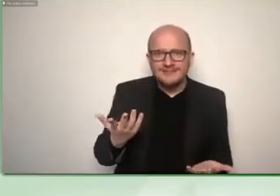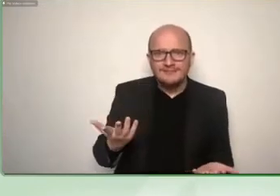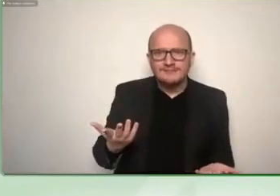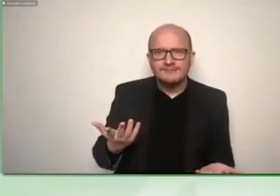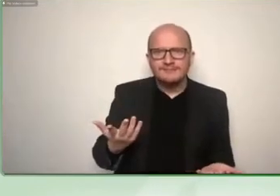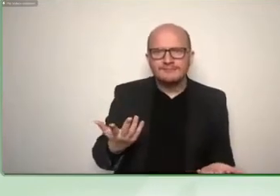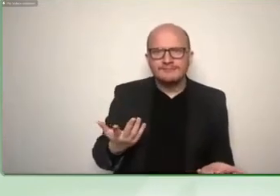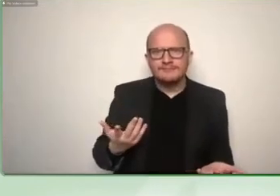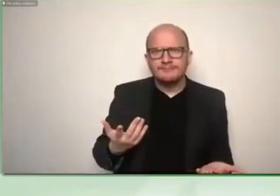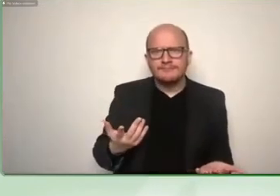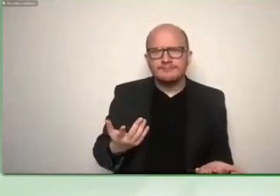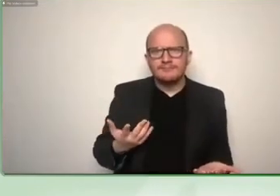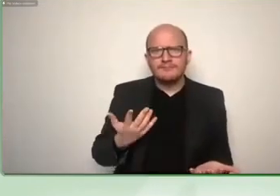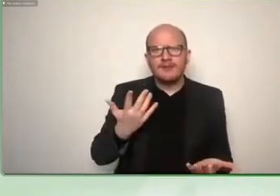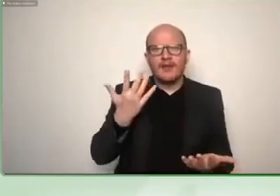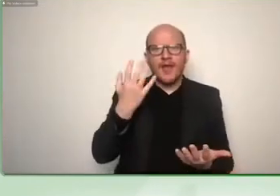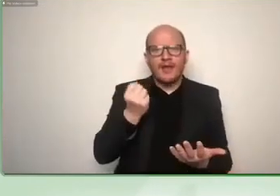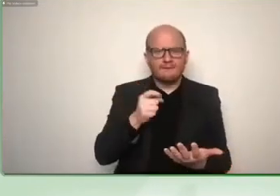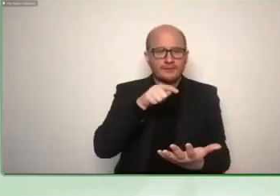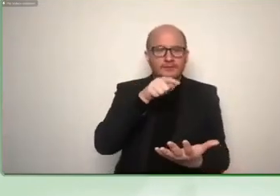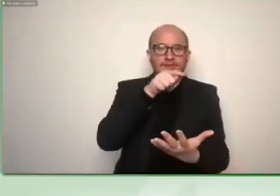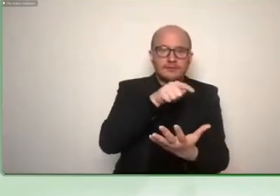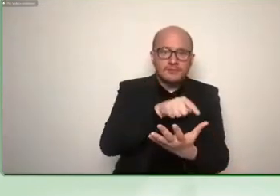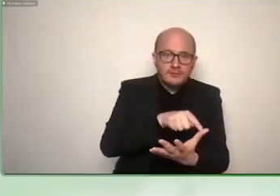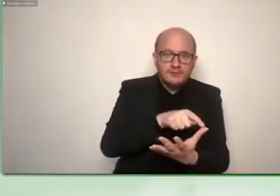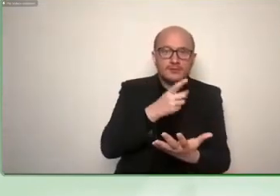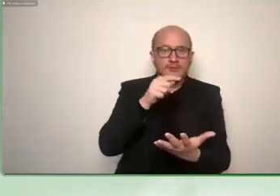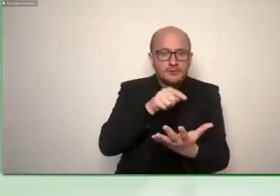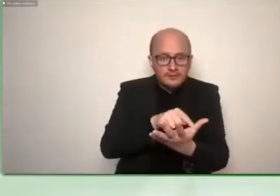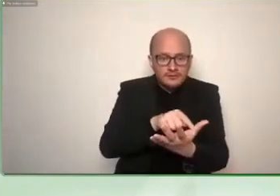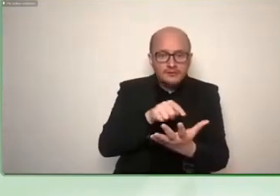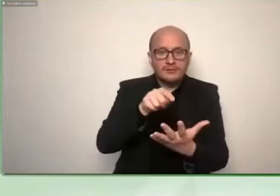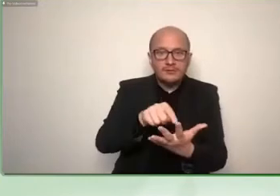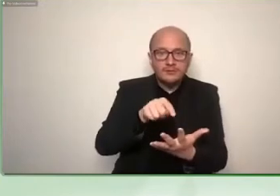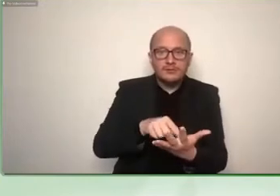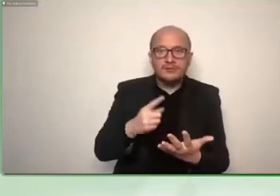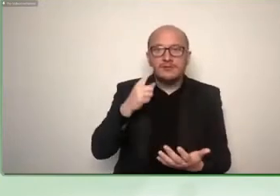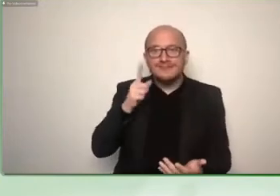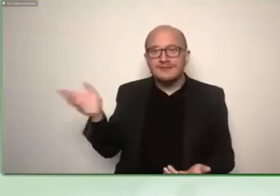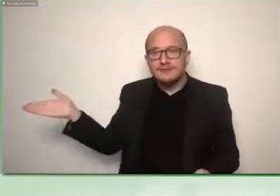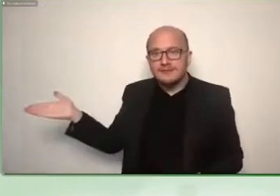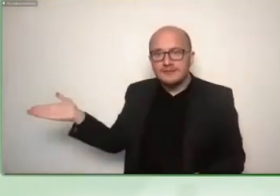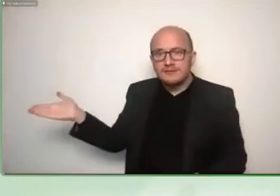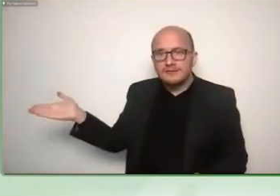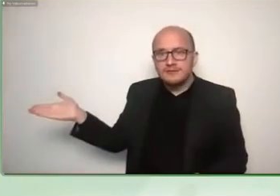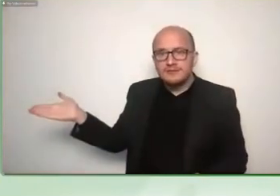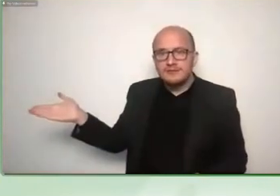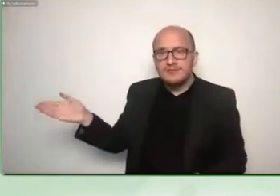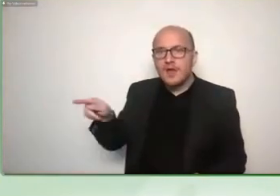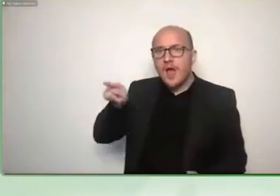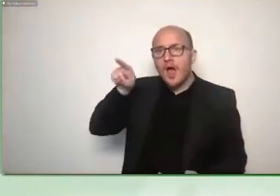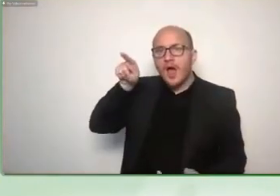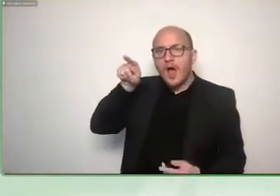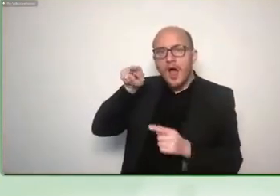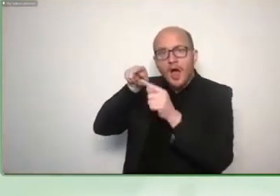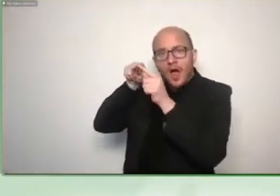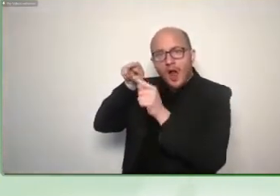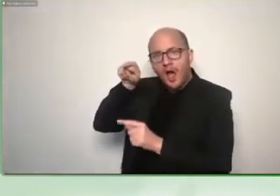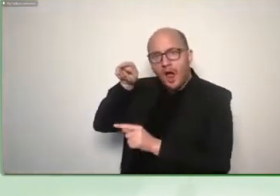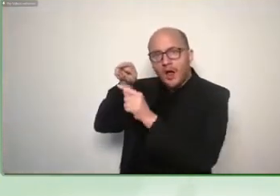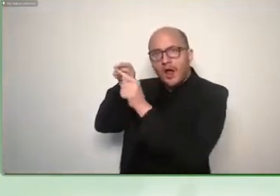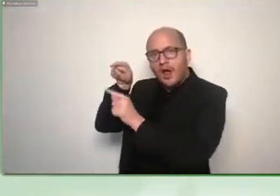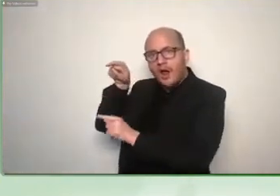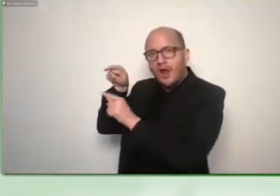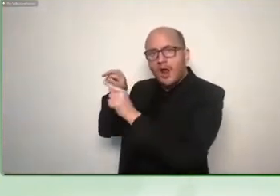are dots and lines and um the vowels for example on top of each finger a